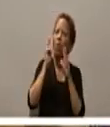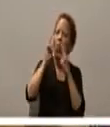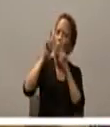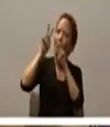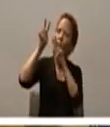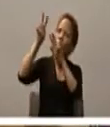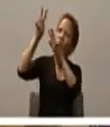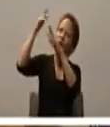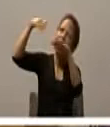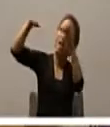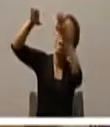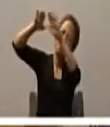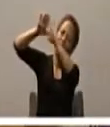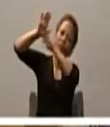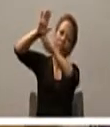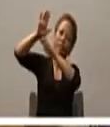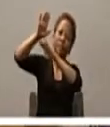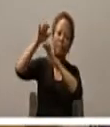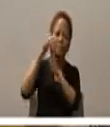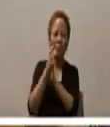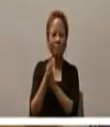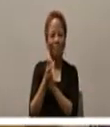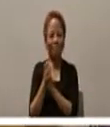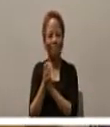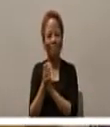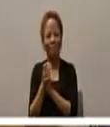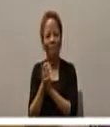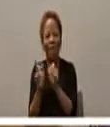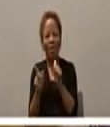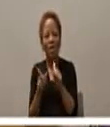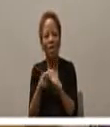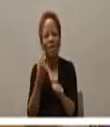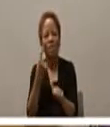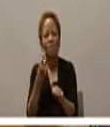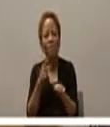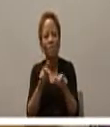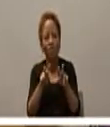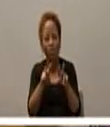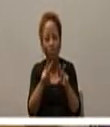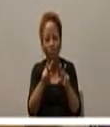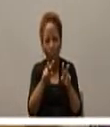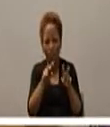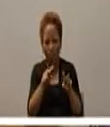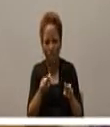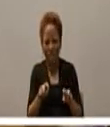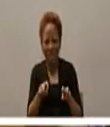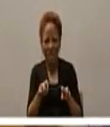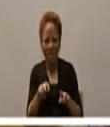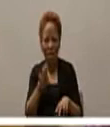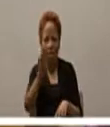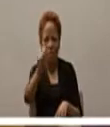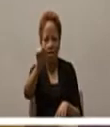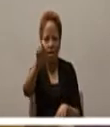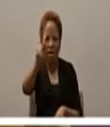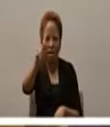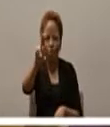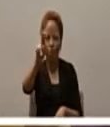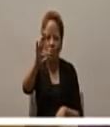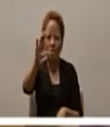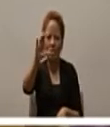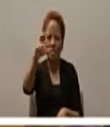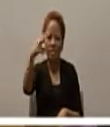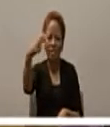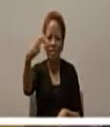and in our first reading from the Old Testament from the Prophet Baruch I think he gives us another dimension and certainly